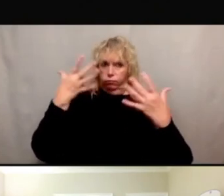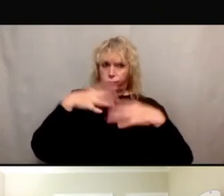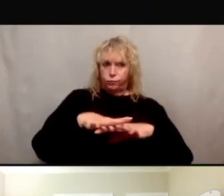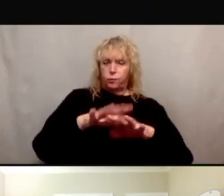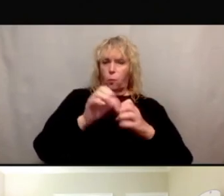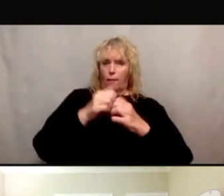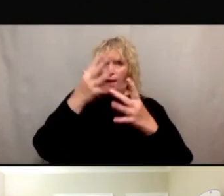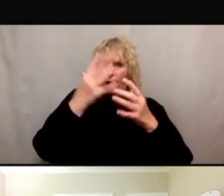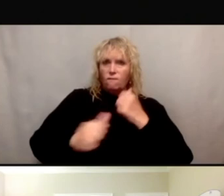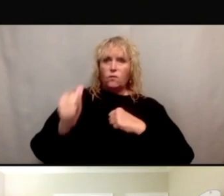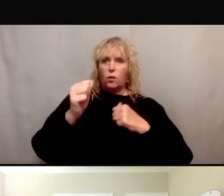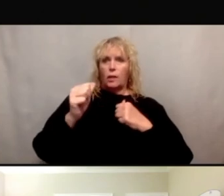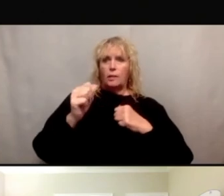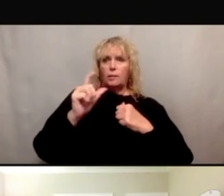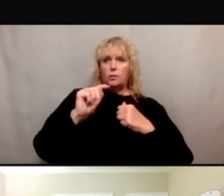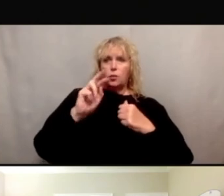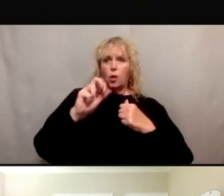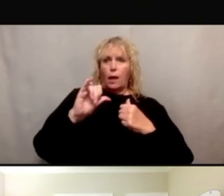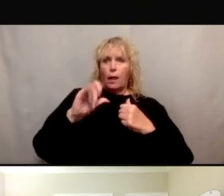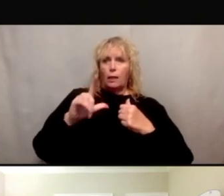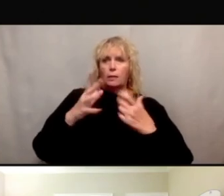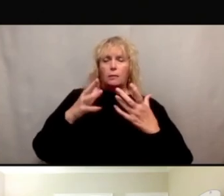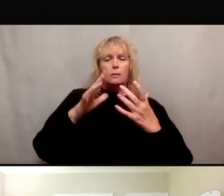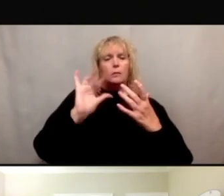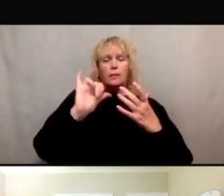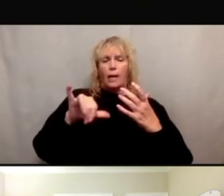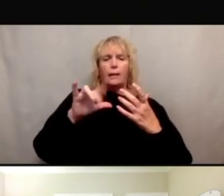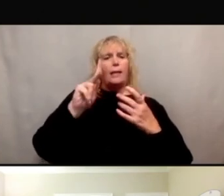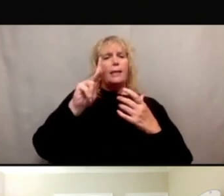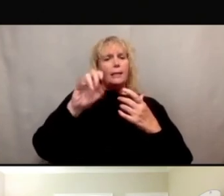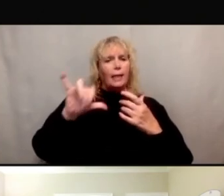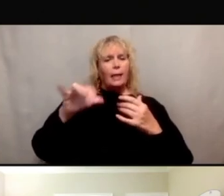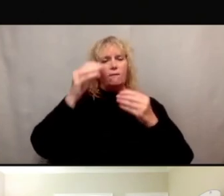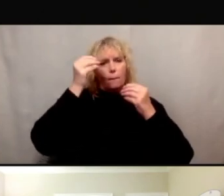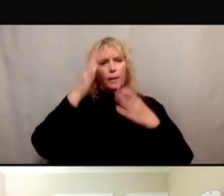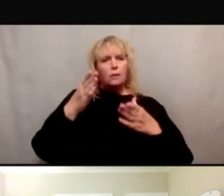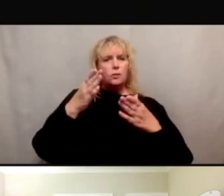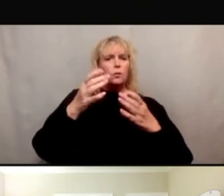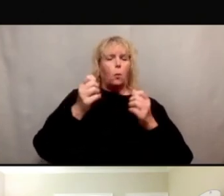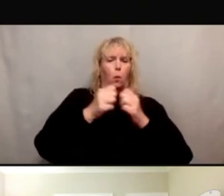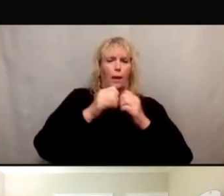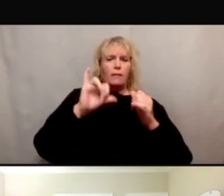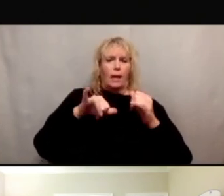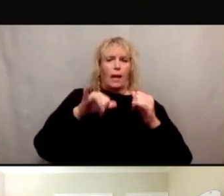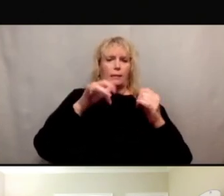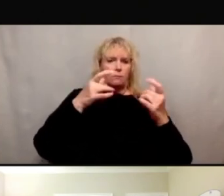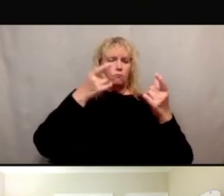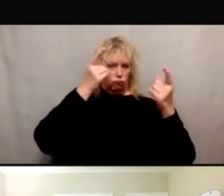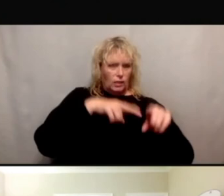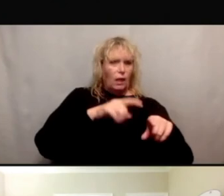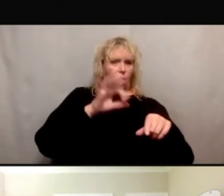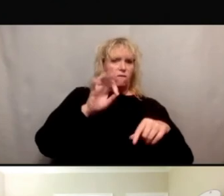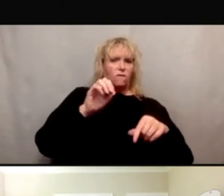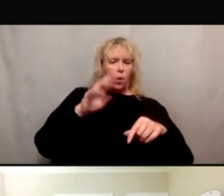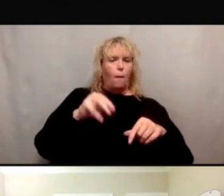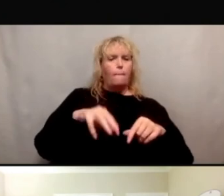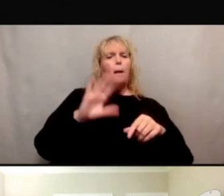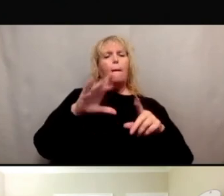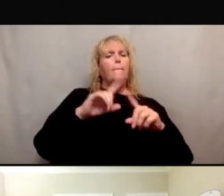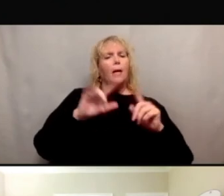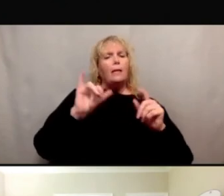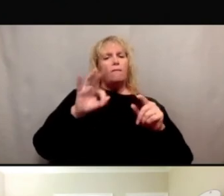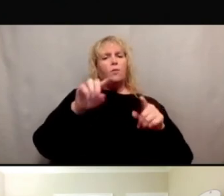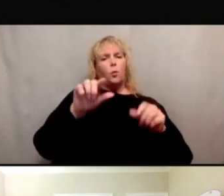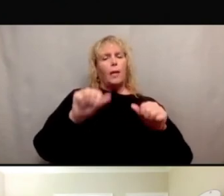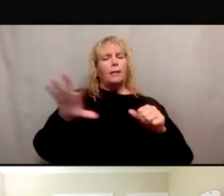single trial, the idea of key information at the beginning of the consent form. But if you take